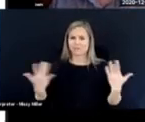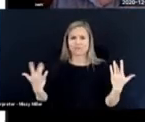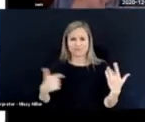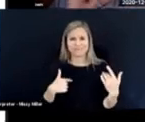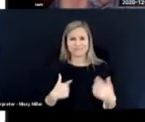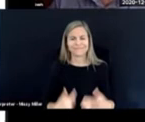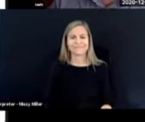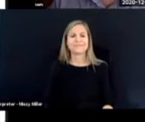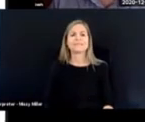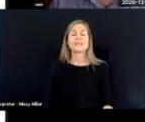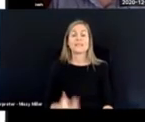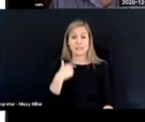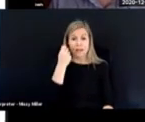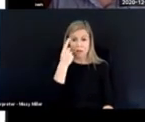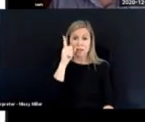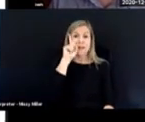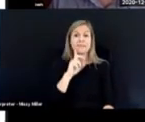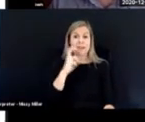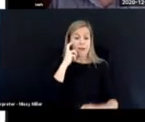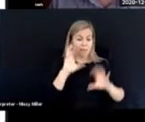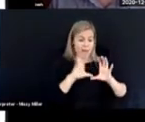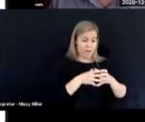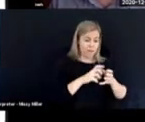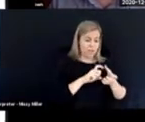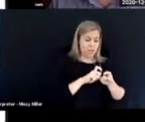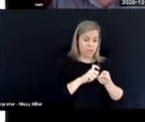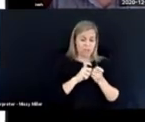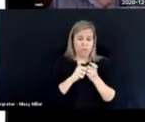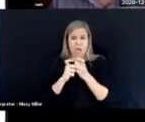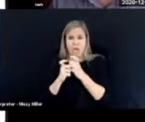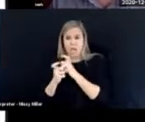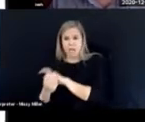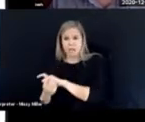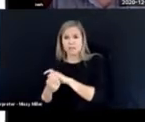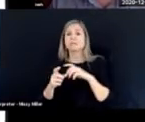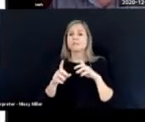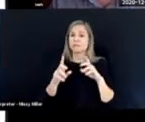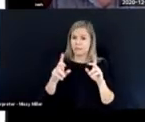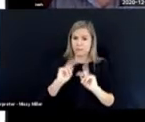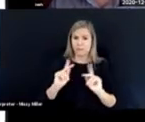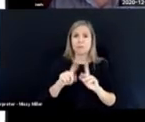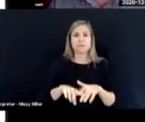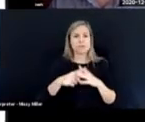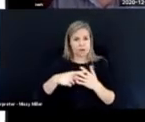And as the population changed, people started to talk about it and write about it. And here I've got